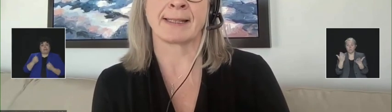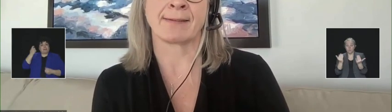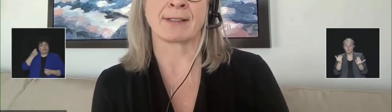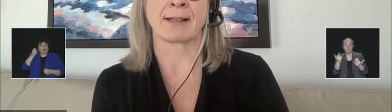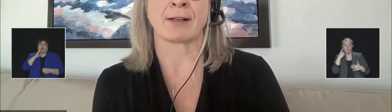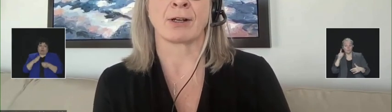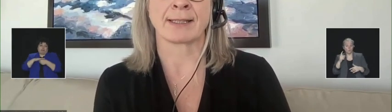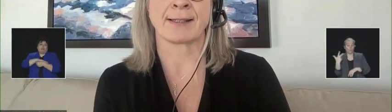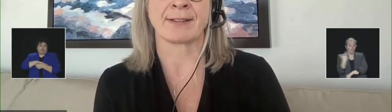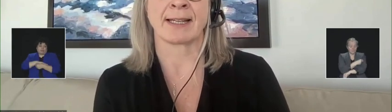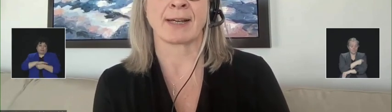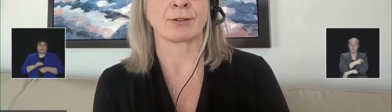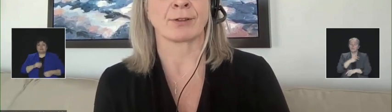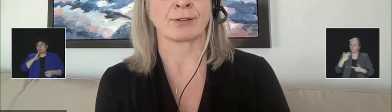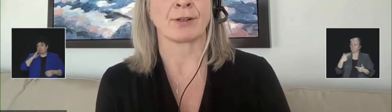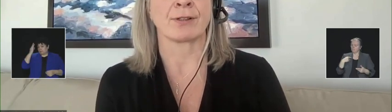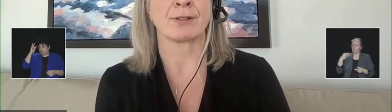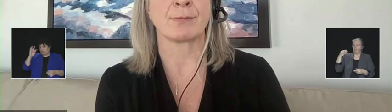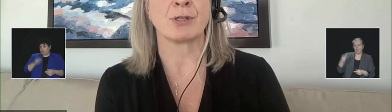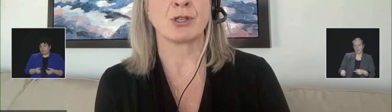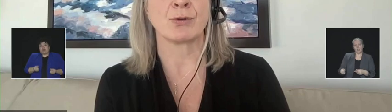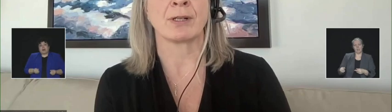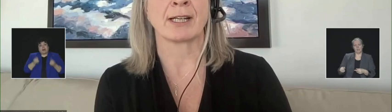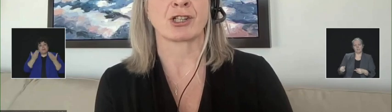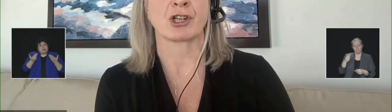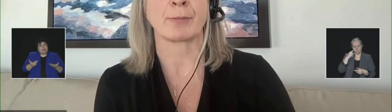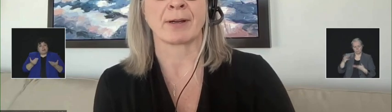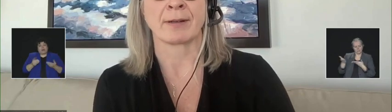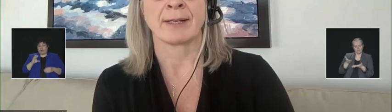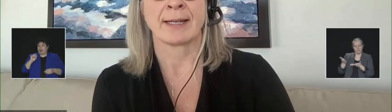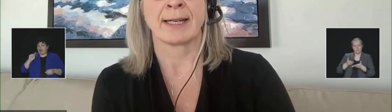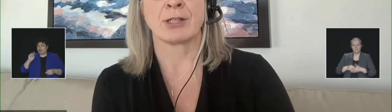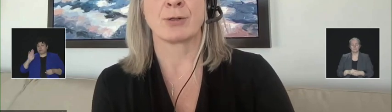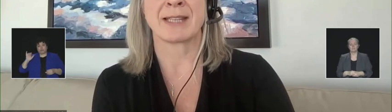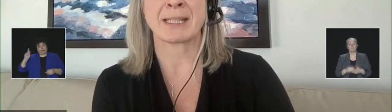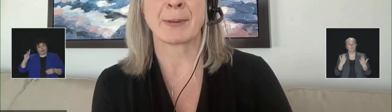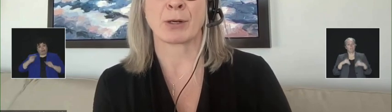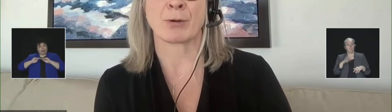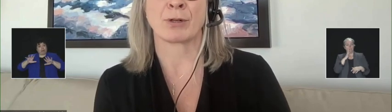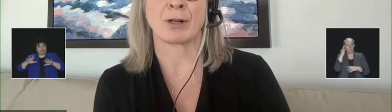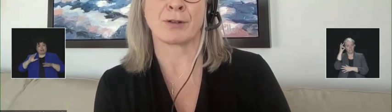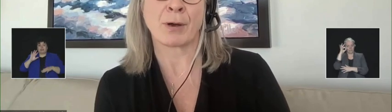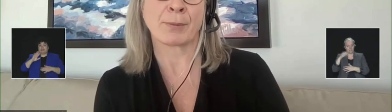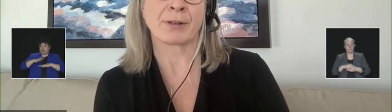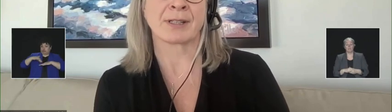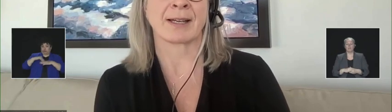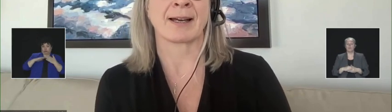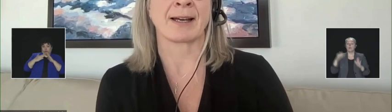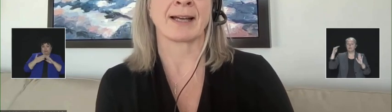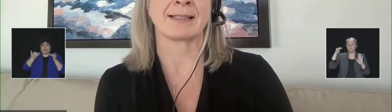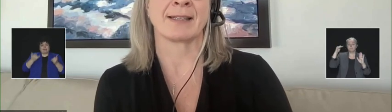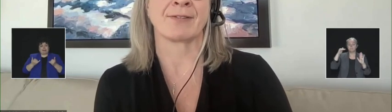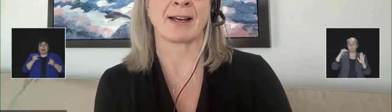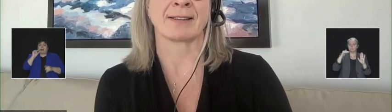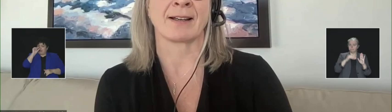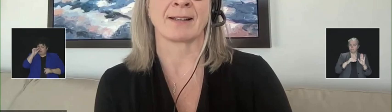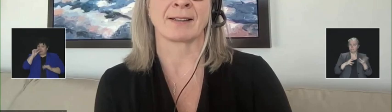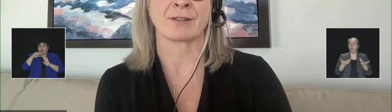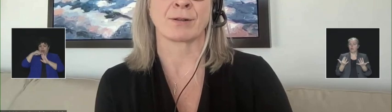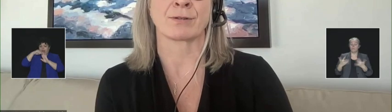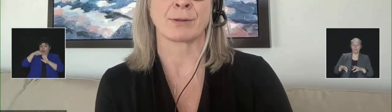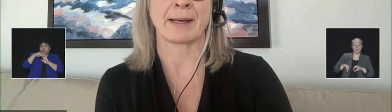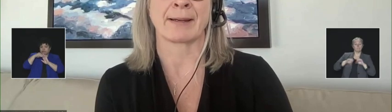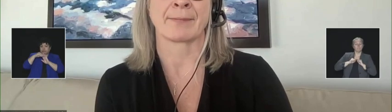active in the Indigenous community diminishes slightly, and we hope that the number of active active will